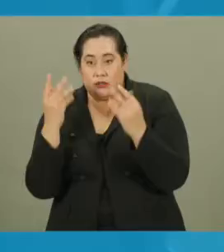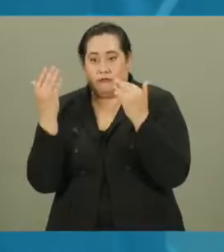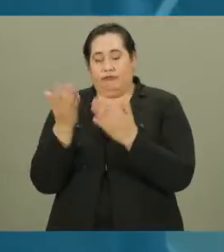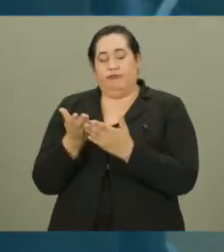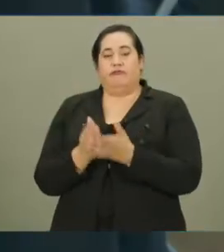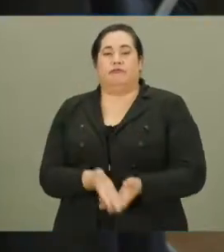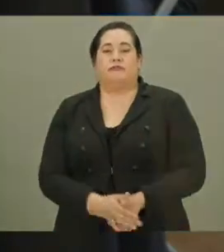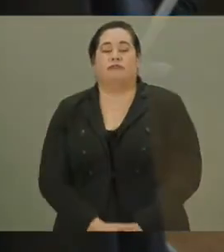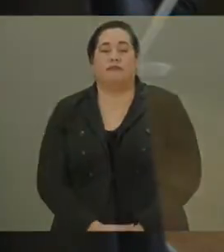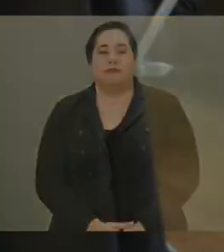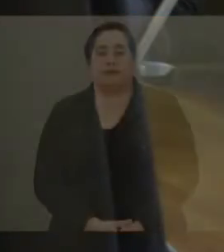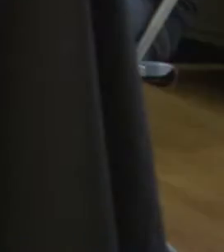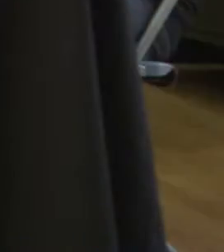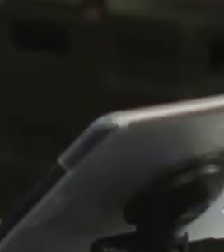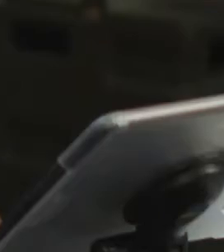vision.